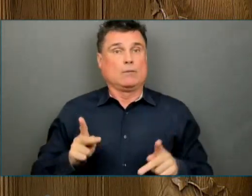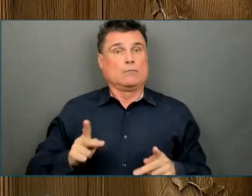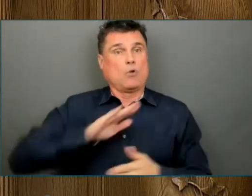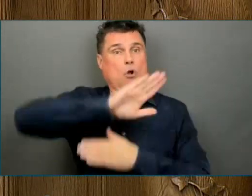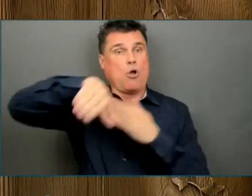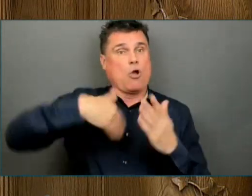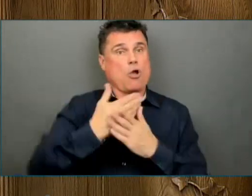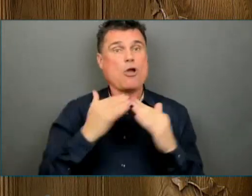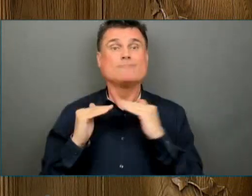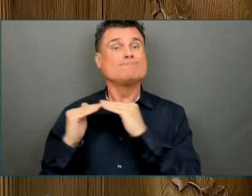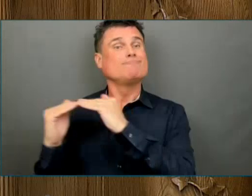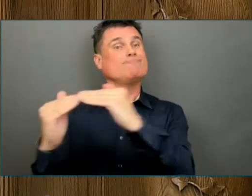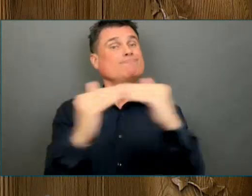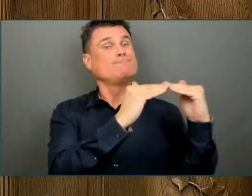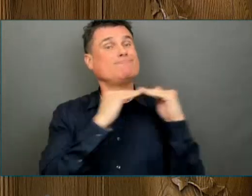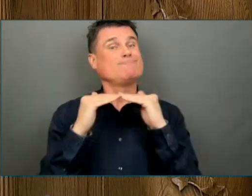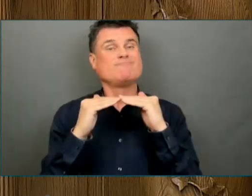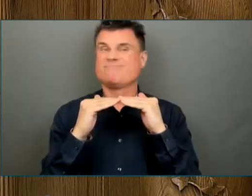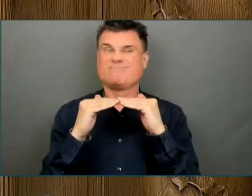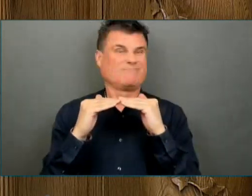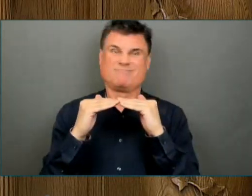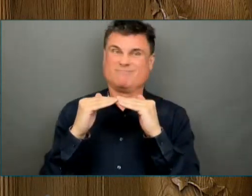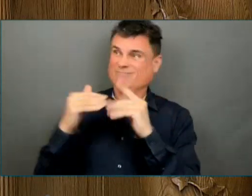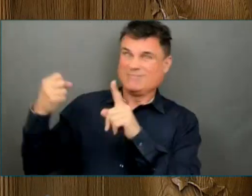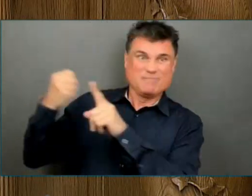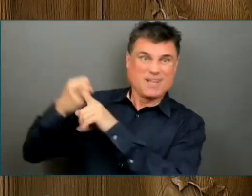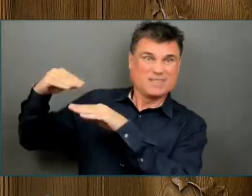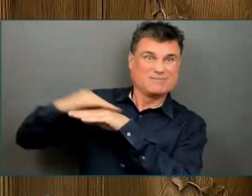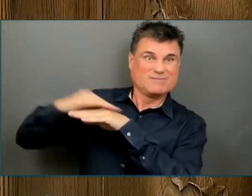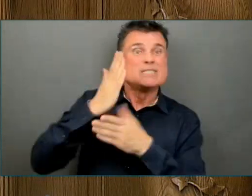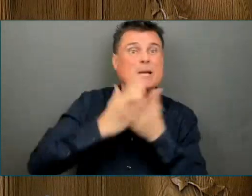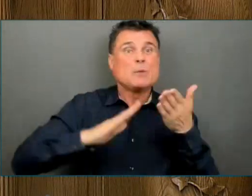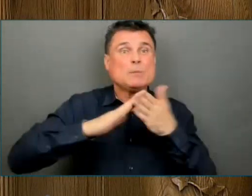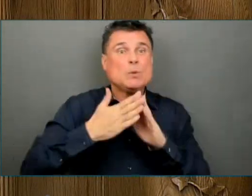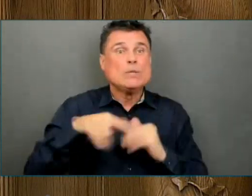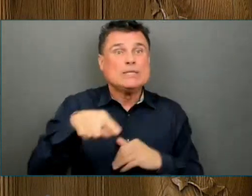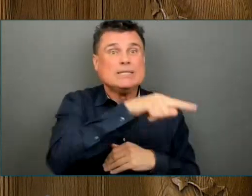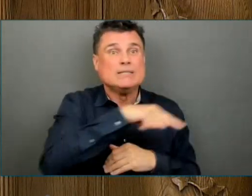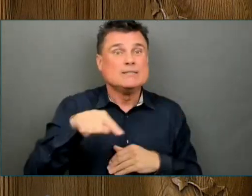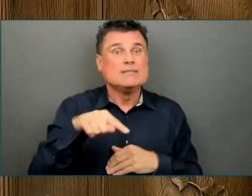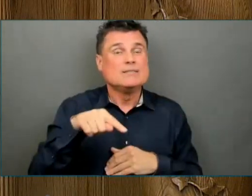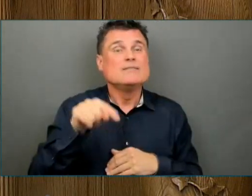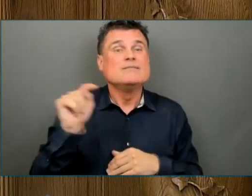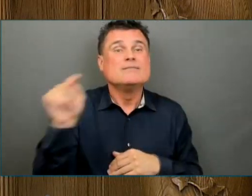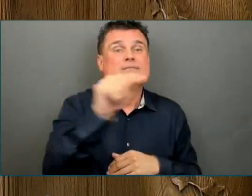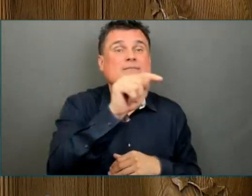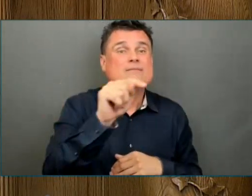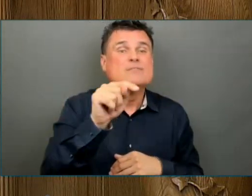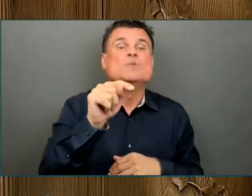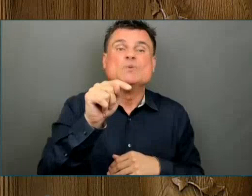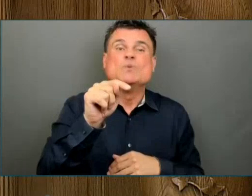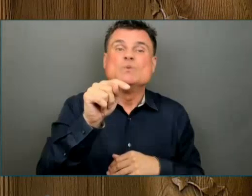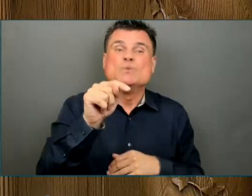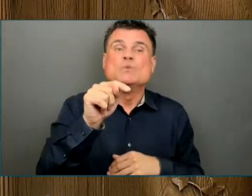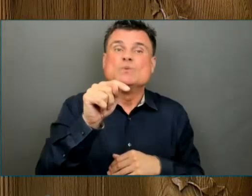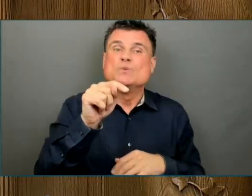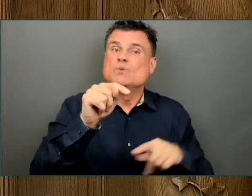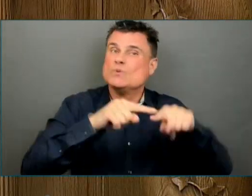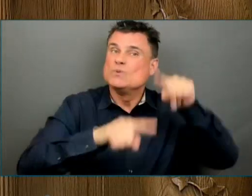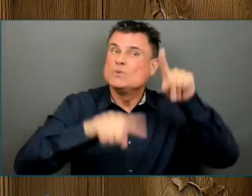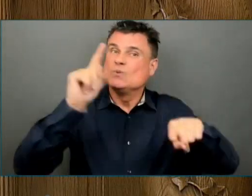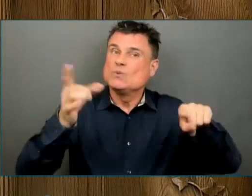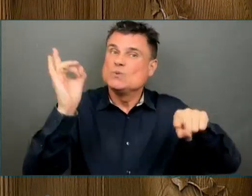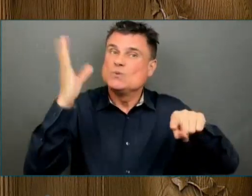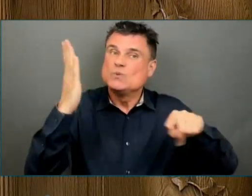The pandemic has changed how we work and connect with others. And that can look very different if you're working remotely